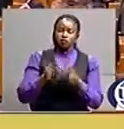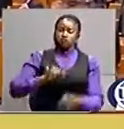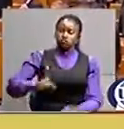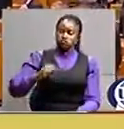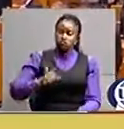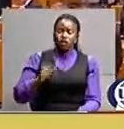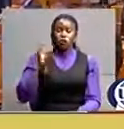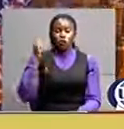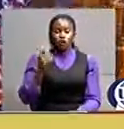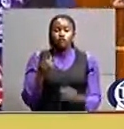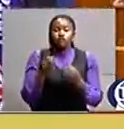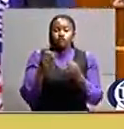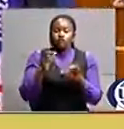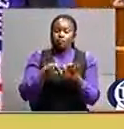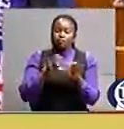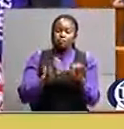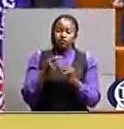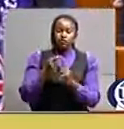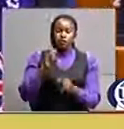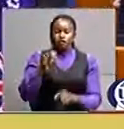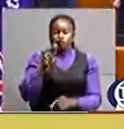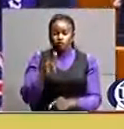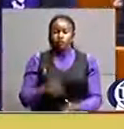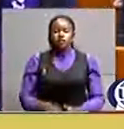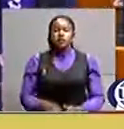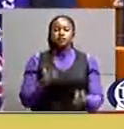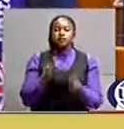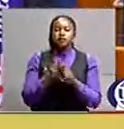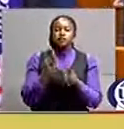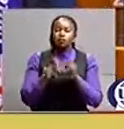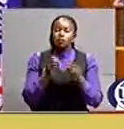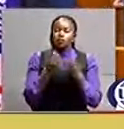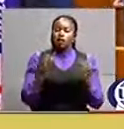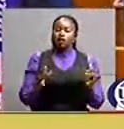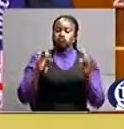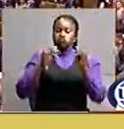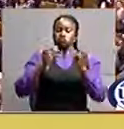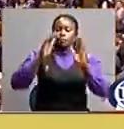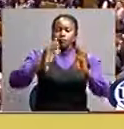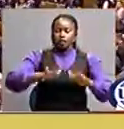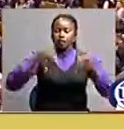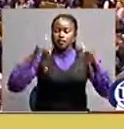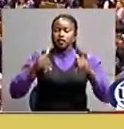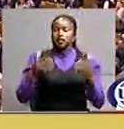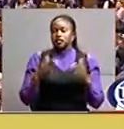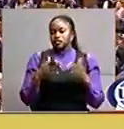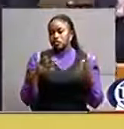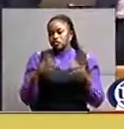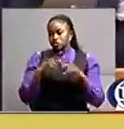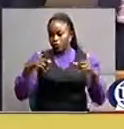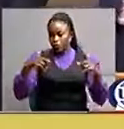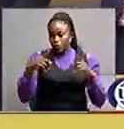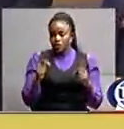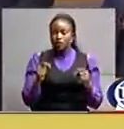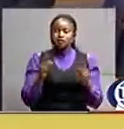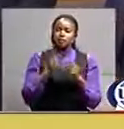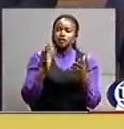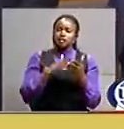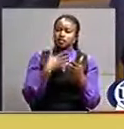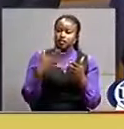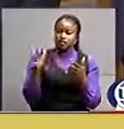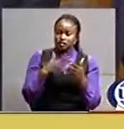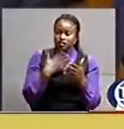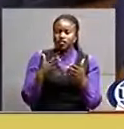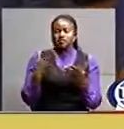down to its official departure the thousands gathered in parliament square to celebrate brexit singing patriotic songs and